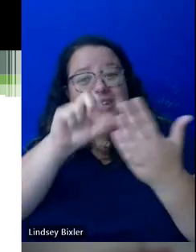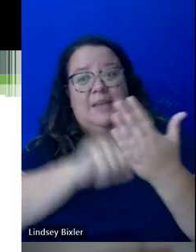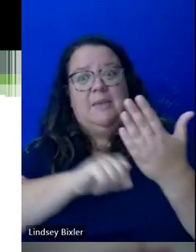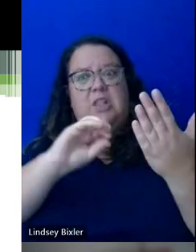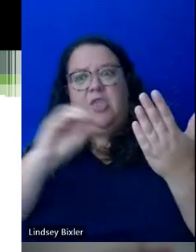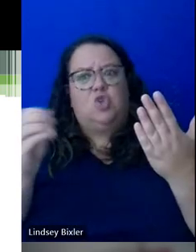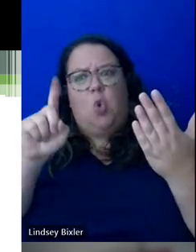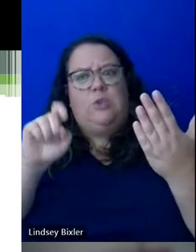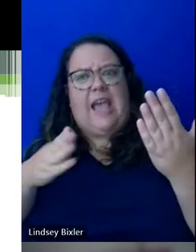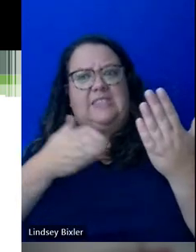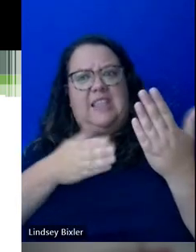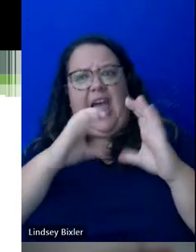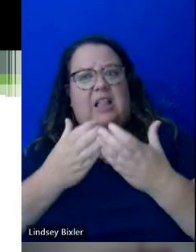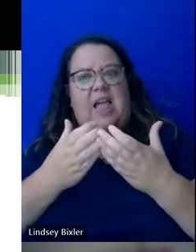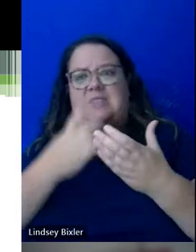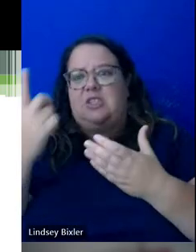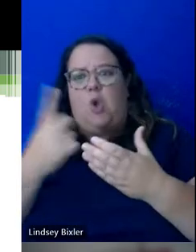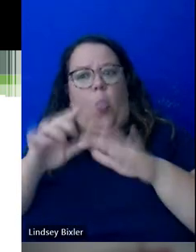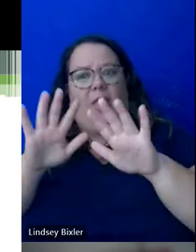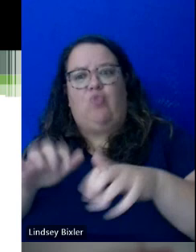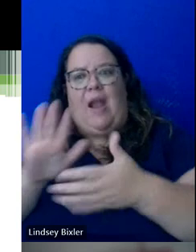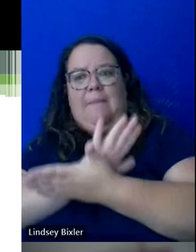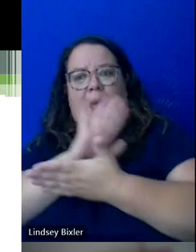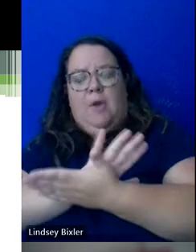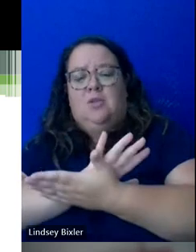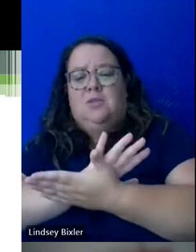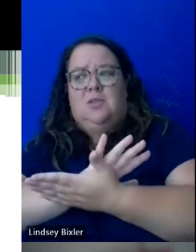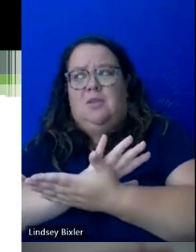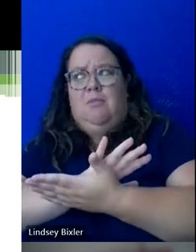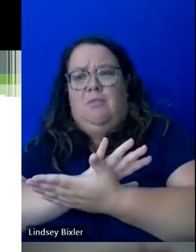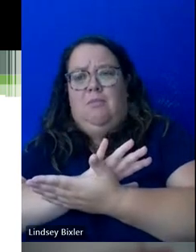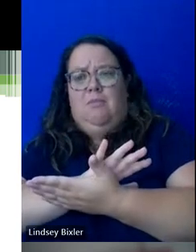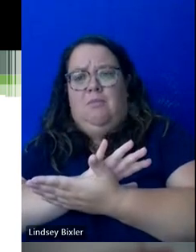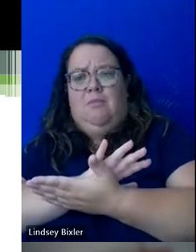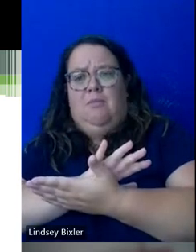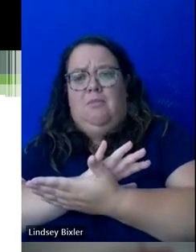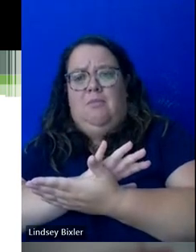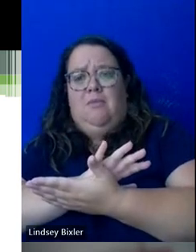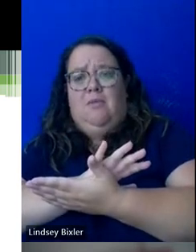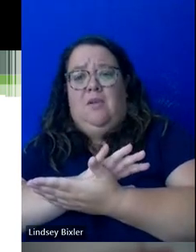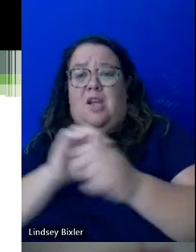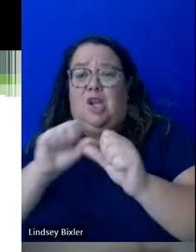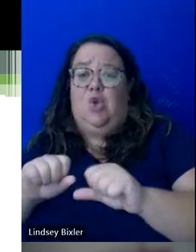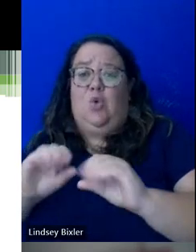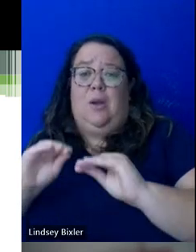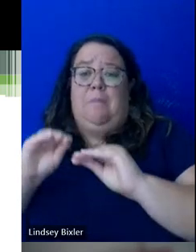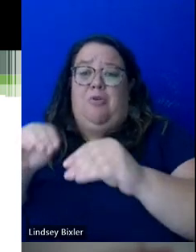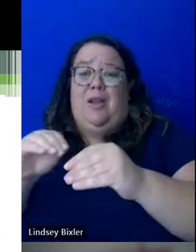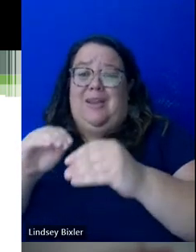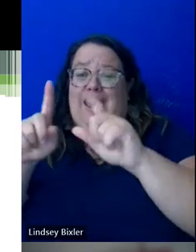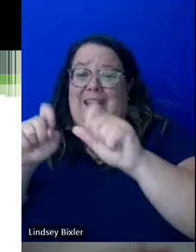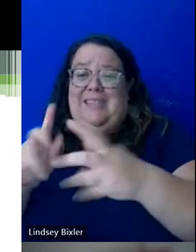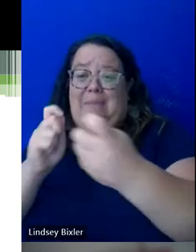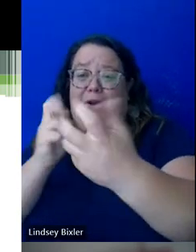in that class. It's purely writing papers. It, I mean, you could always put in there the exam accommodations